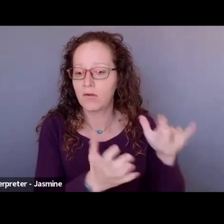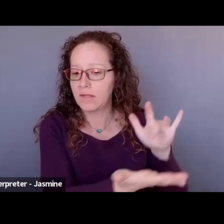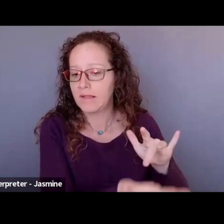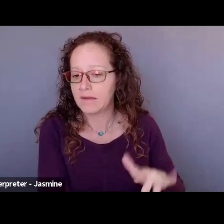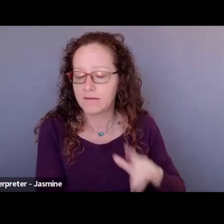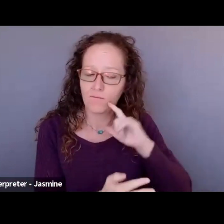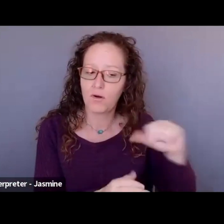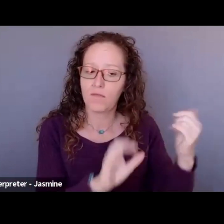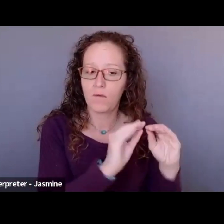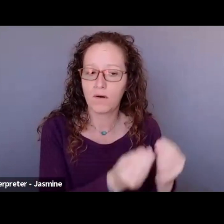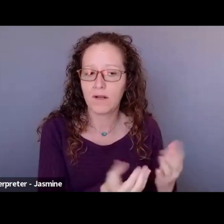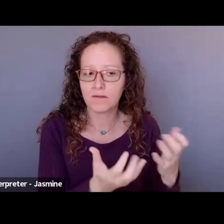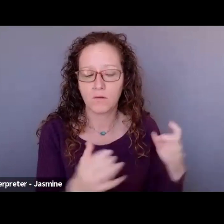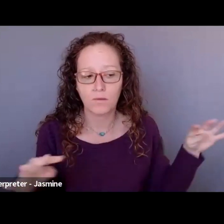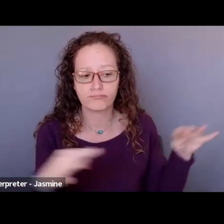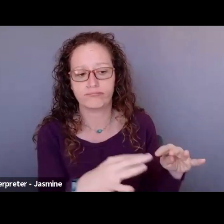today.